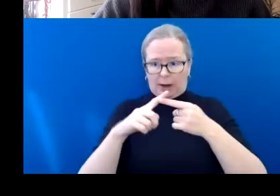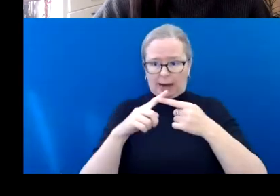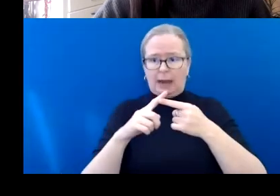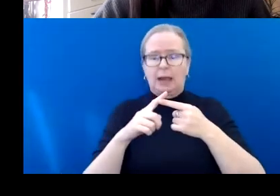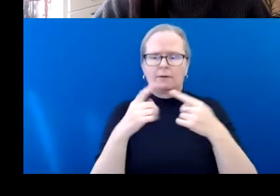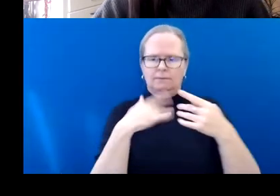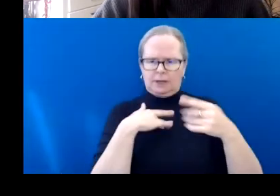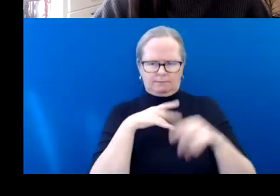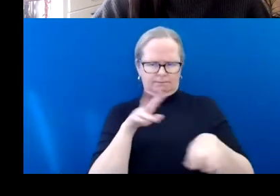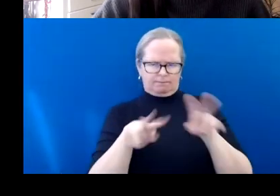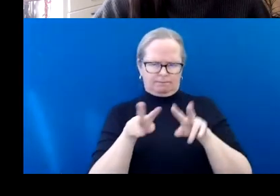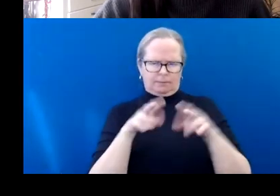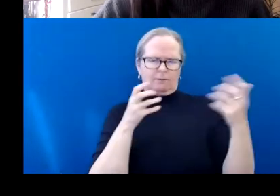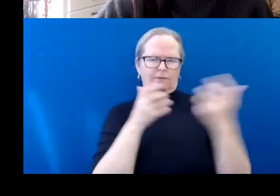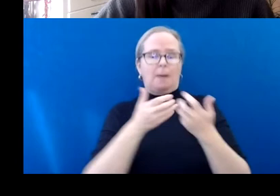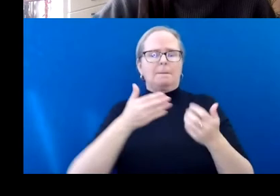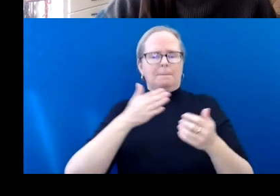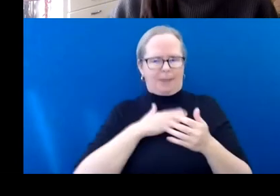need more time to confirm.